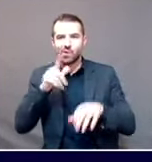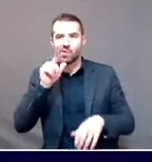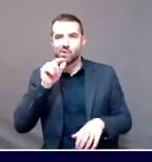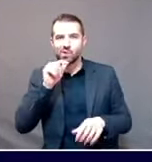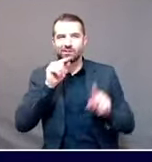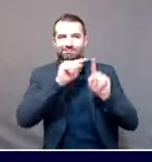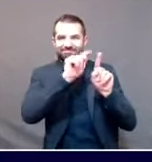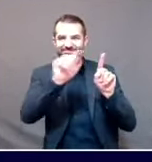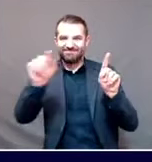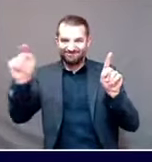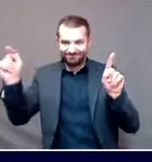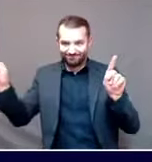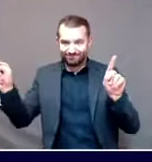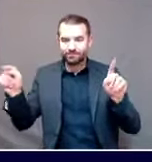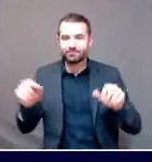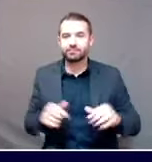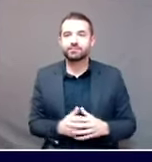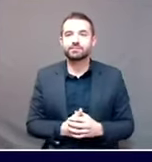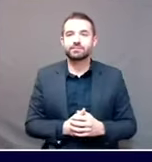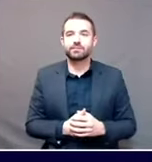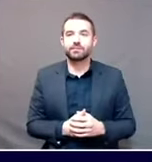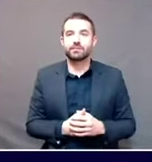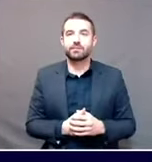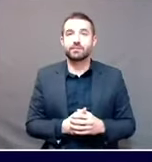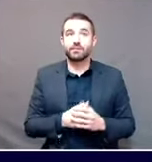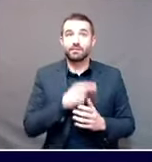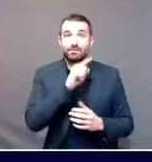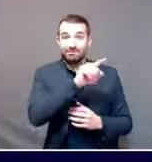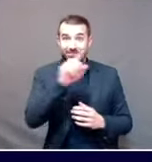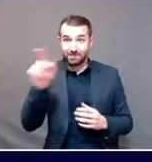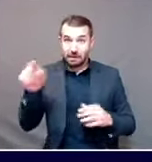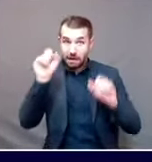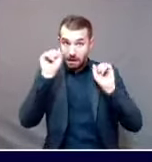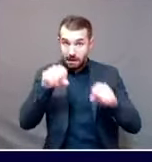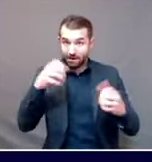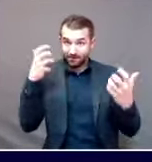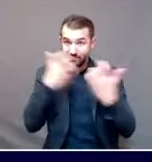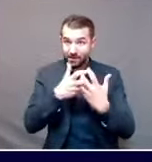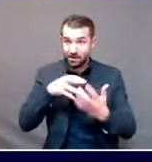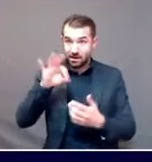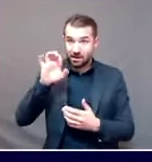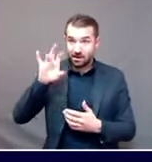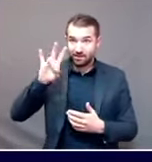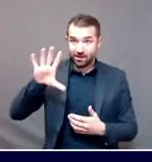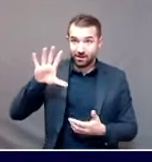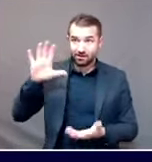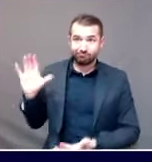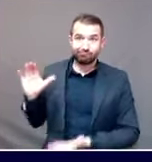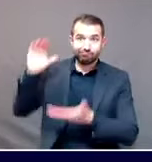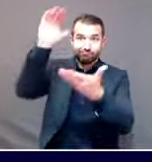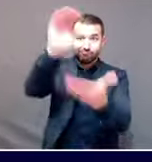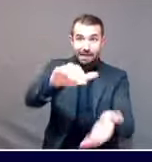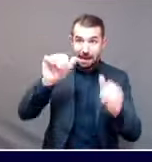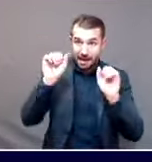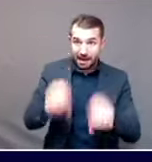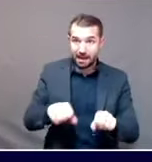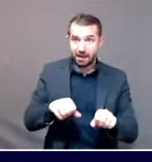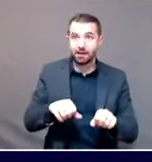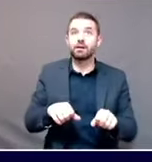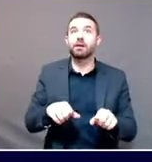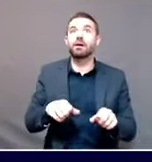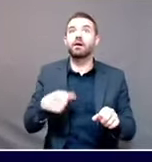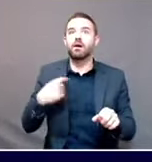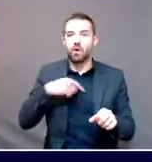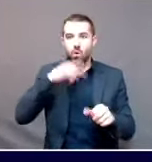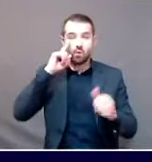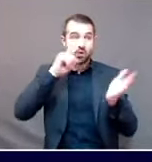capability and capacity? Those were the most, those were the most critical questions. When we took a look at that, what we really found